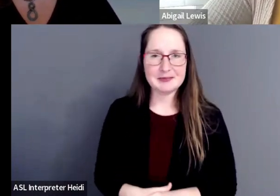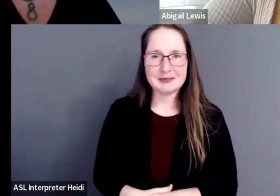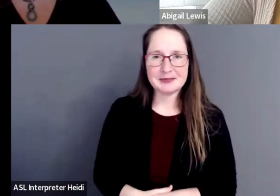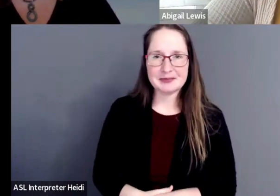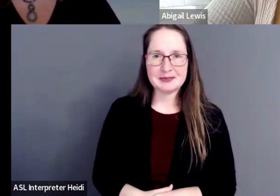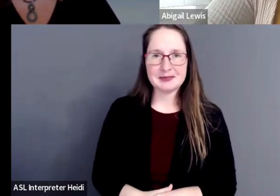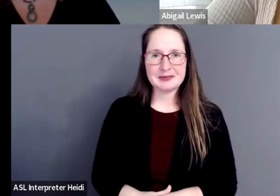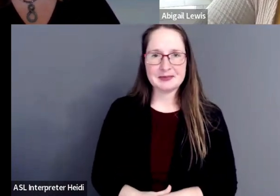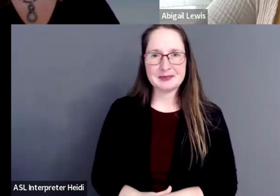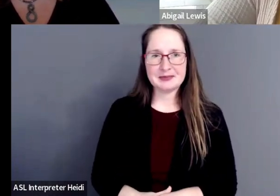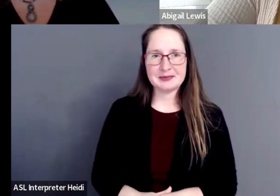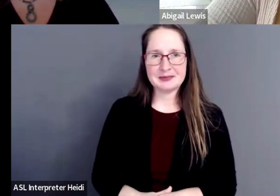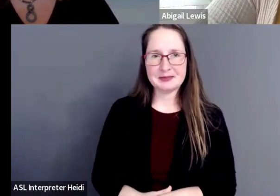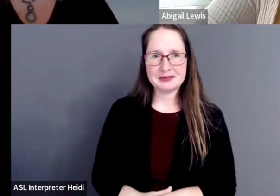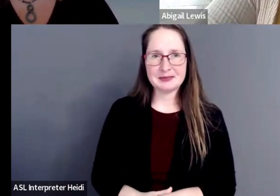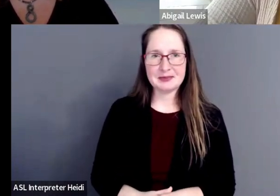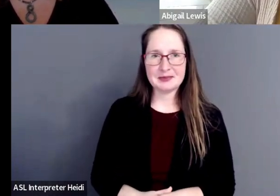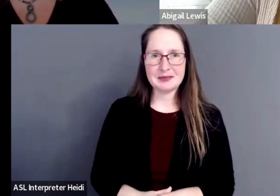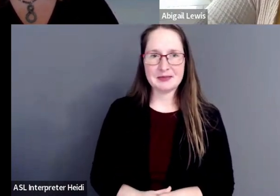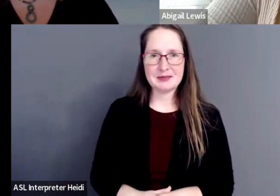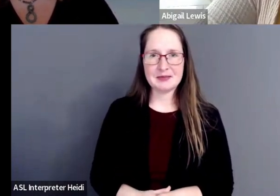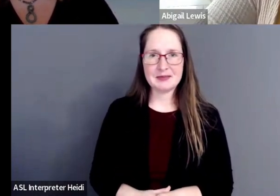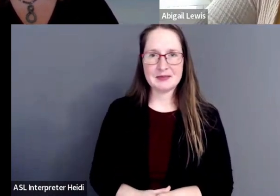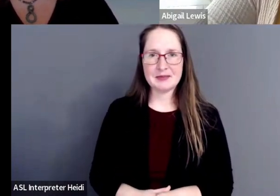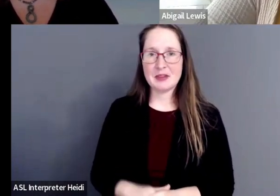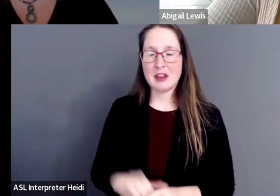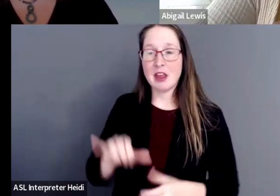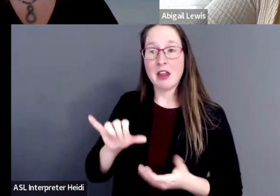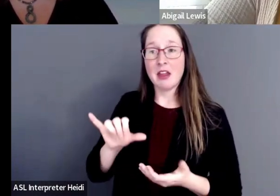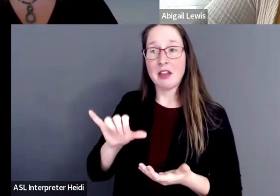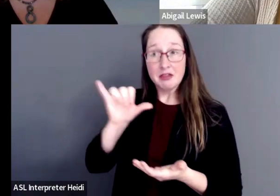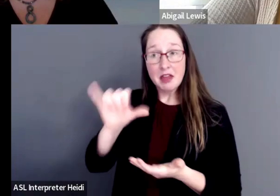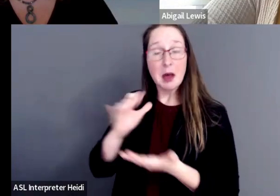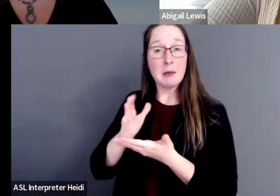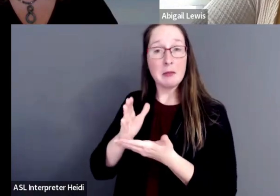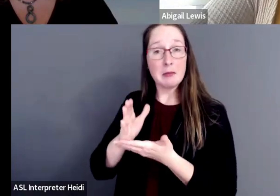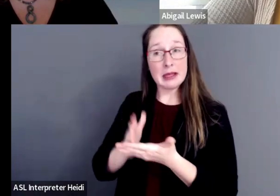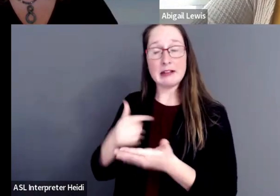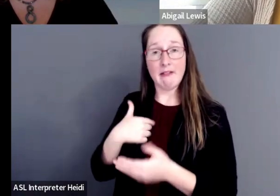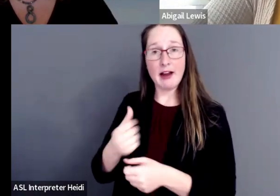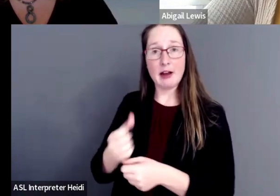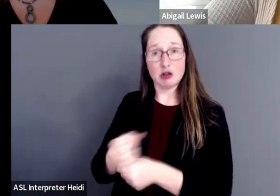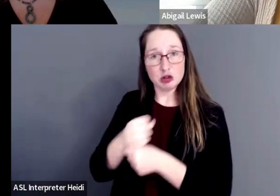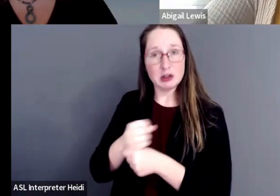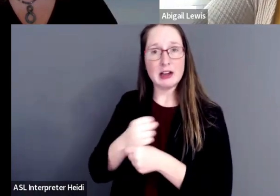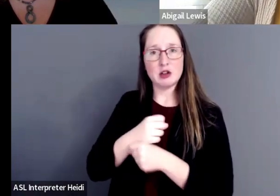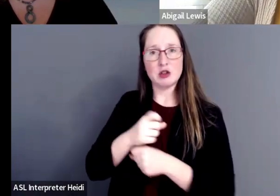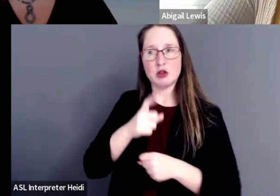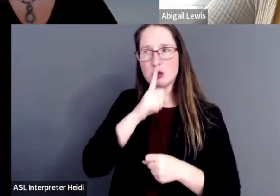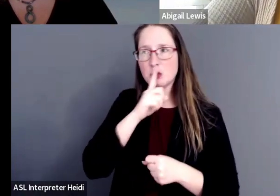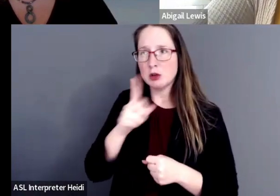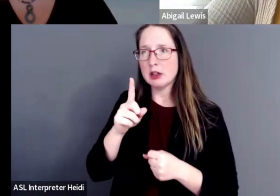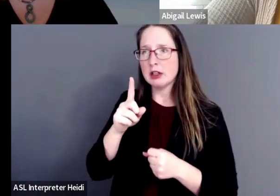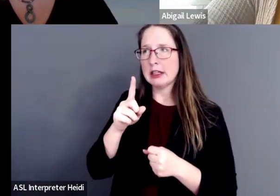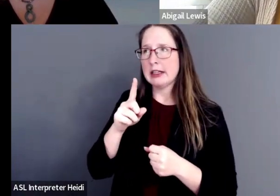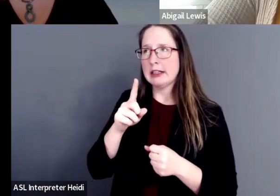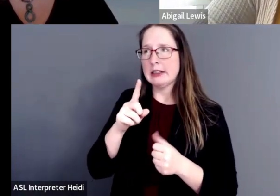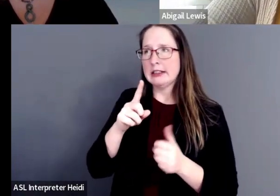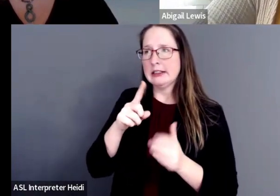So that piece I created to really speak to